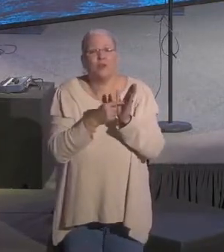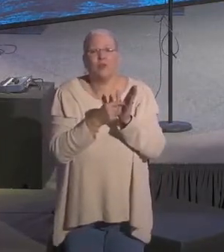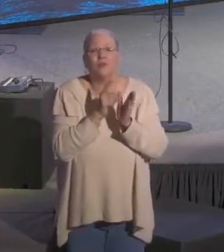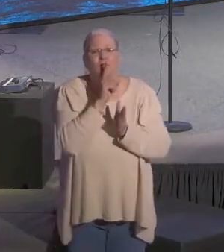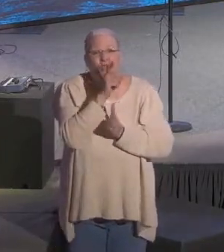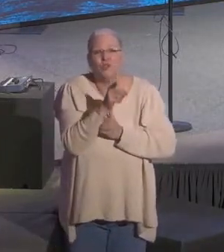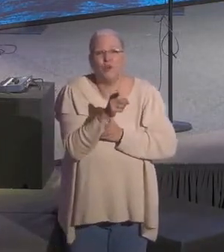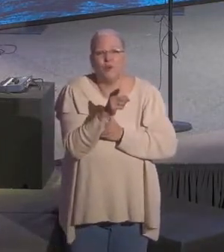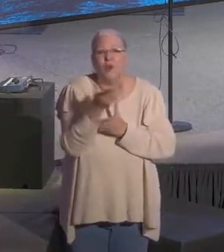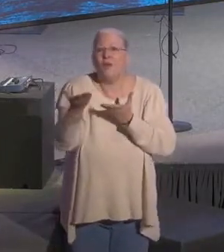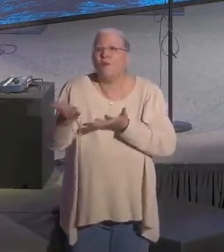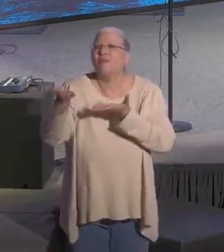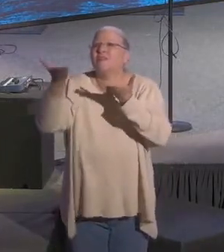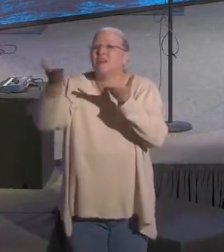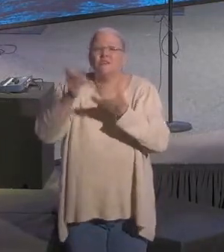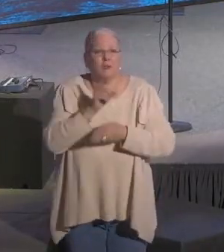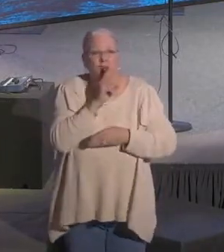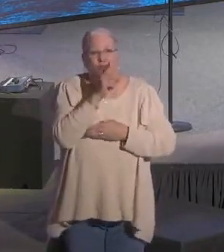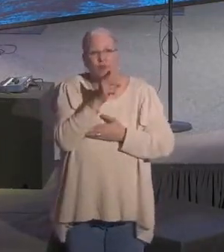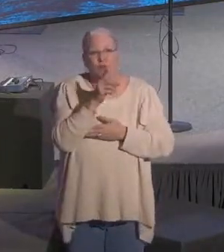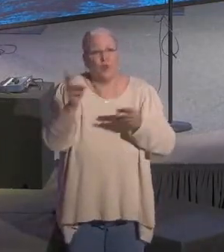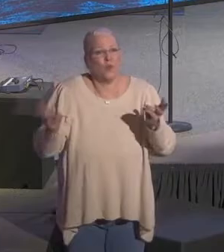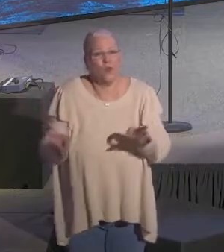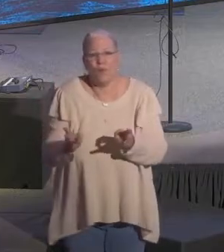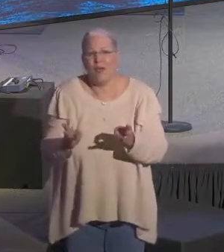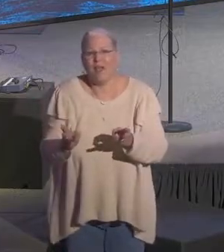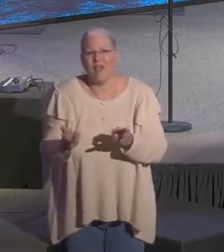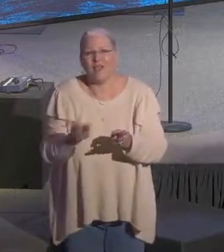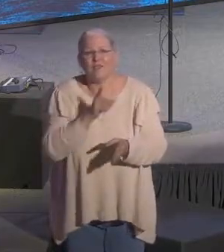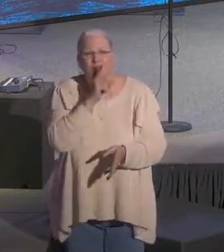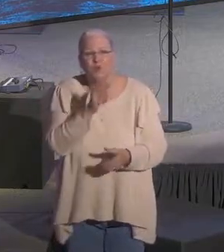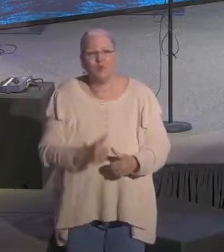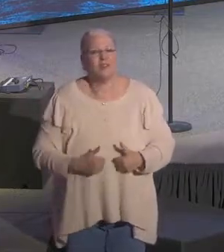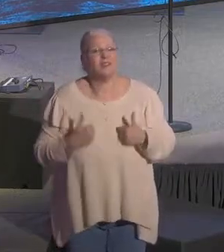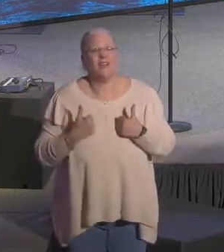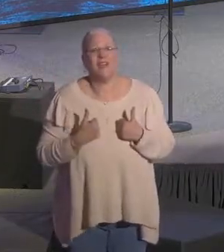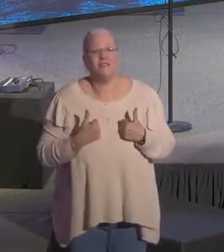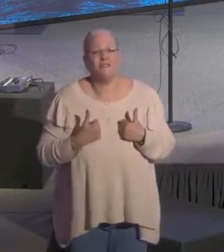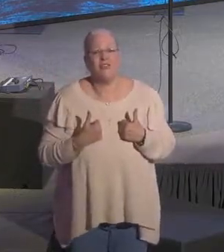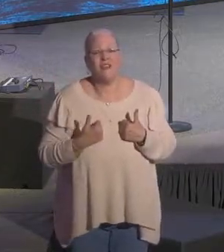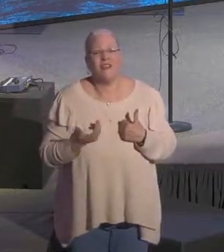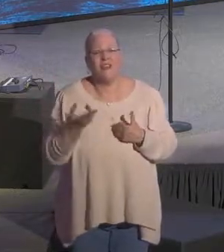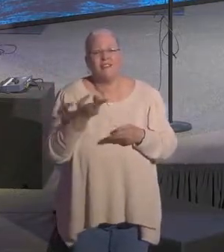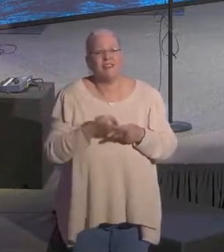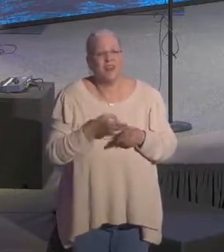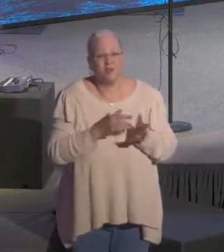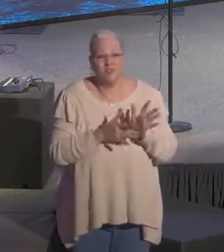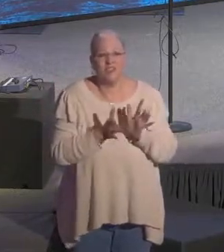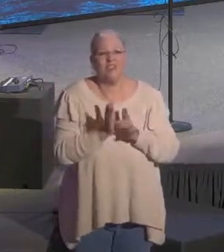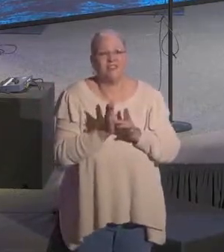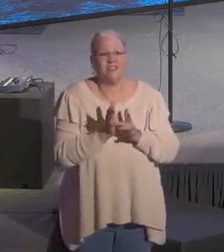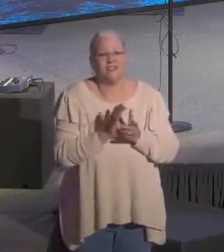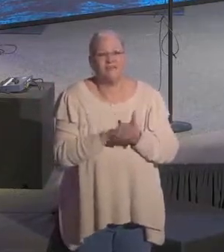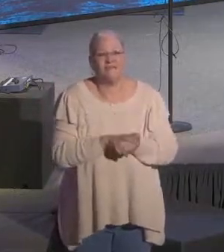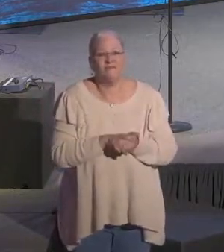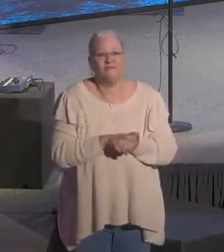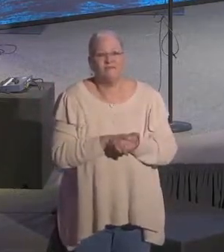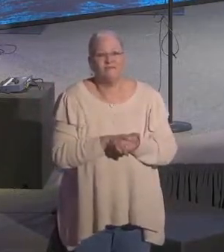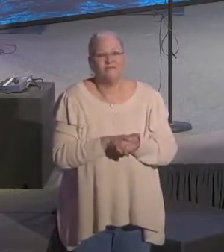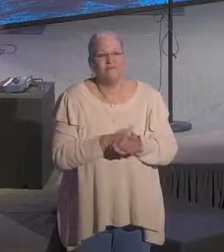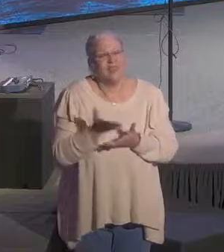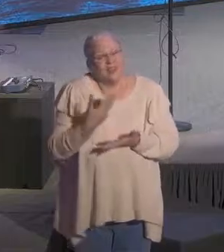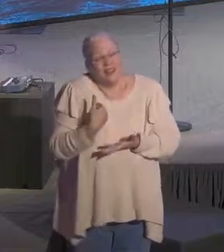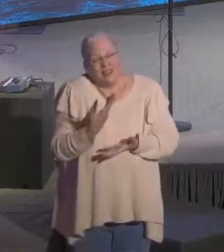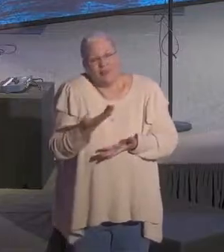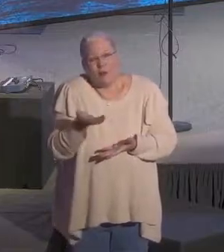we come with gratitude in knowing that you're with us, you're for us. I thank you that we are here today. It is only by the grace